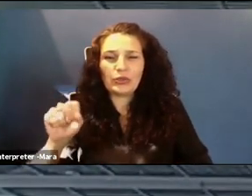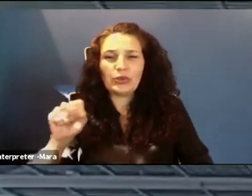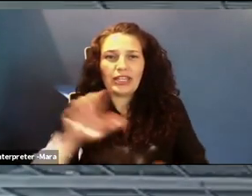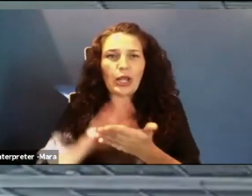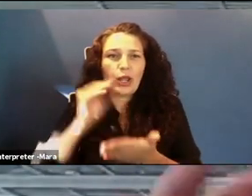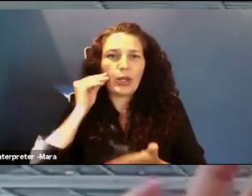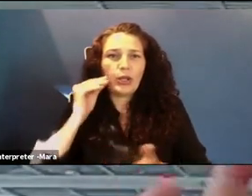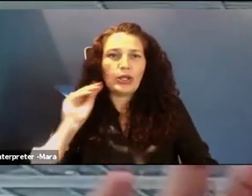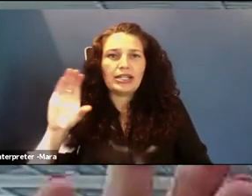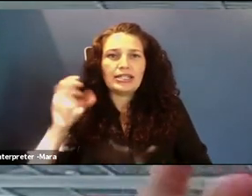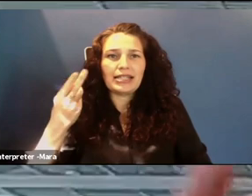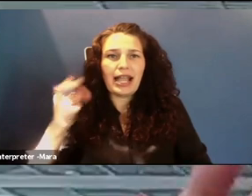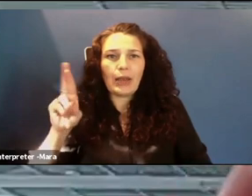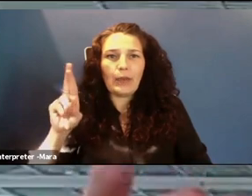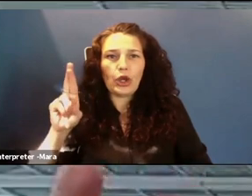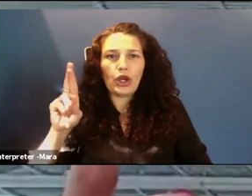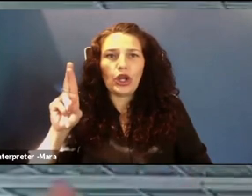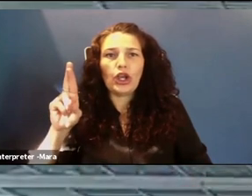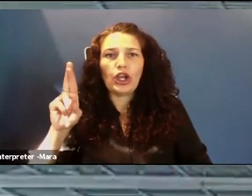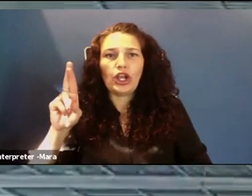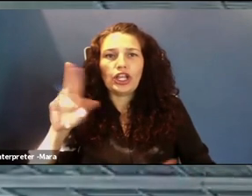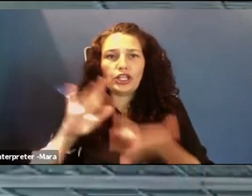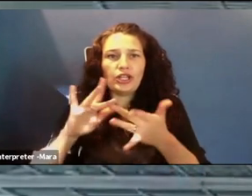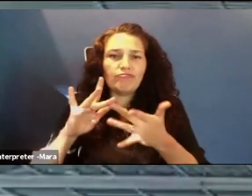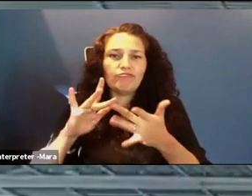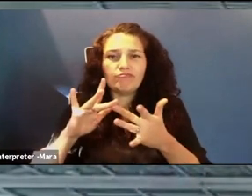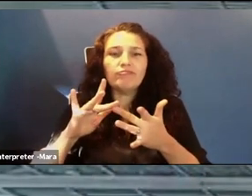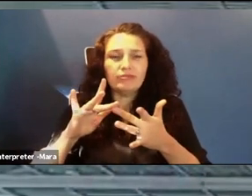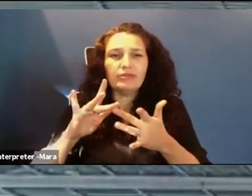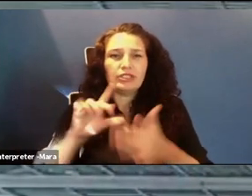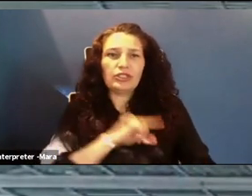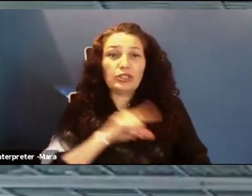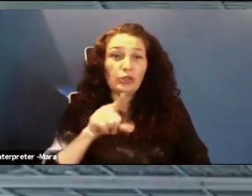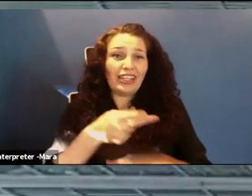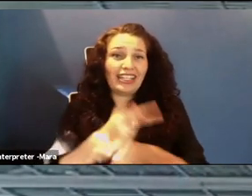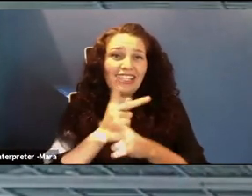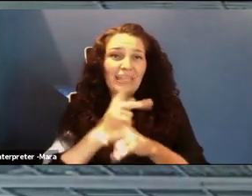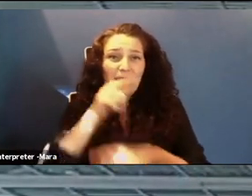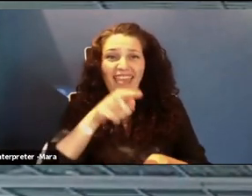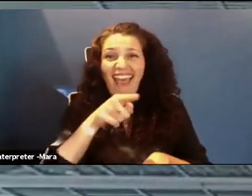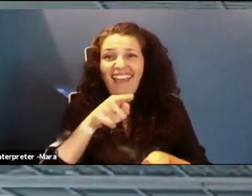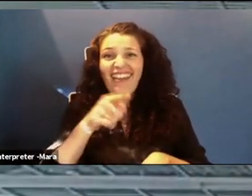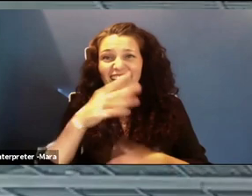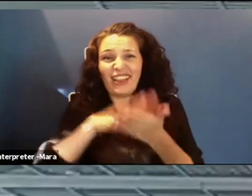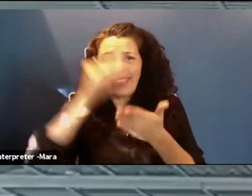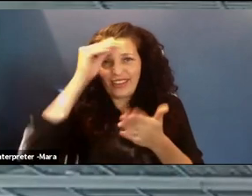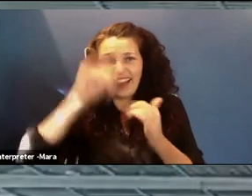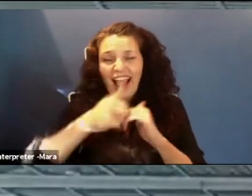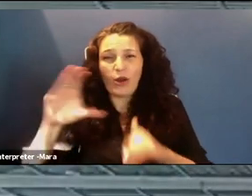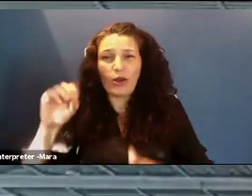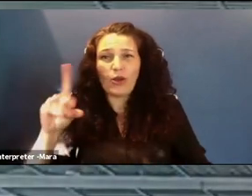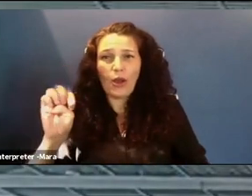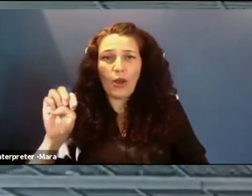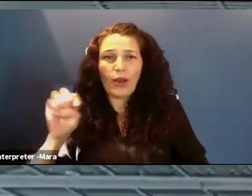and a Sphero that you get to keep and learn how to code it. My kids love this. And if